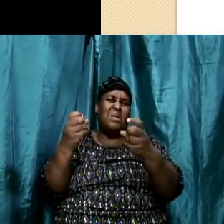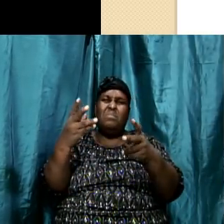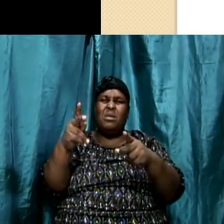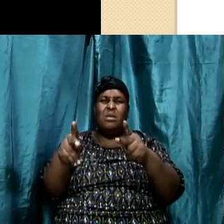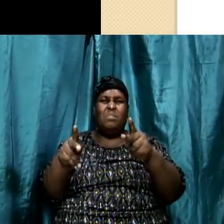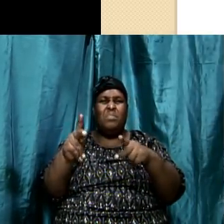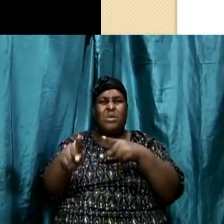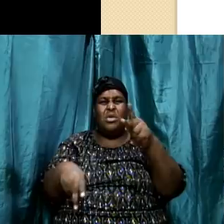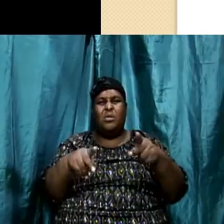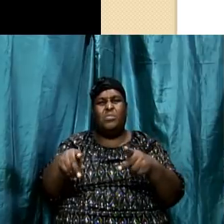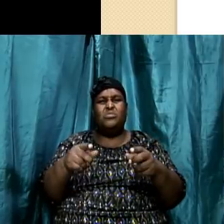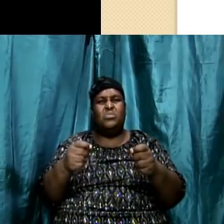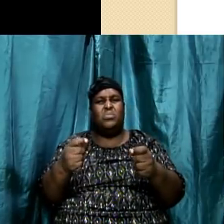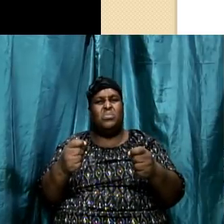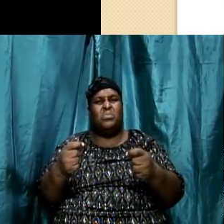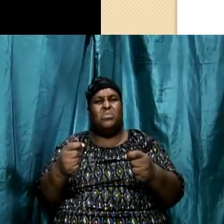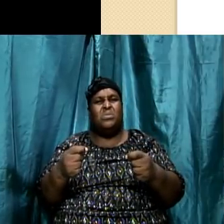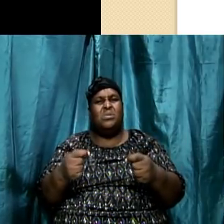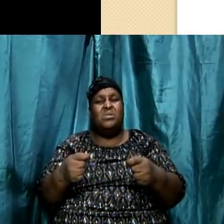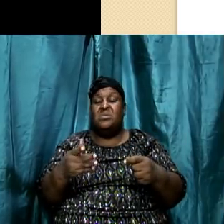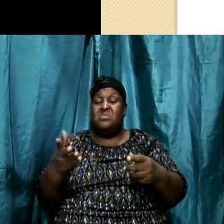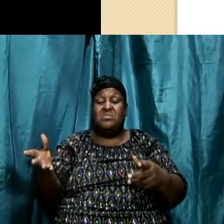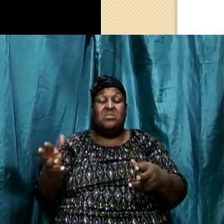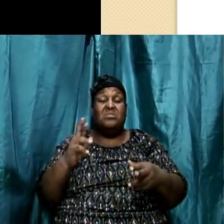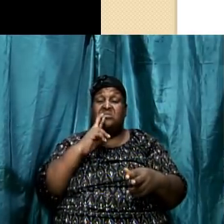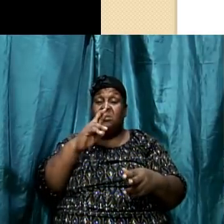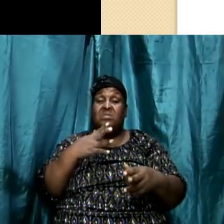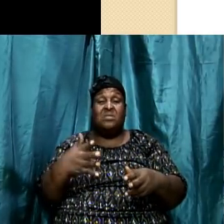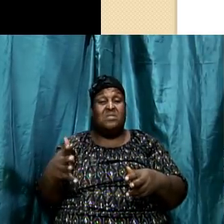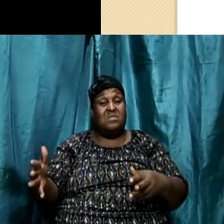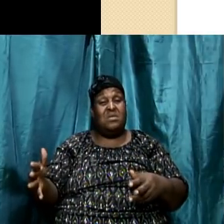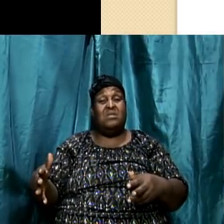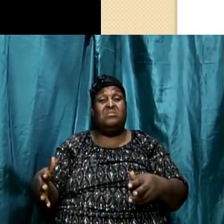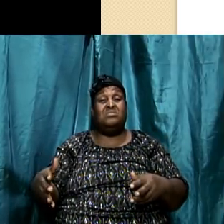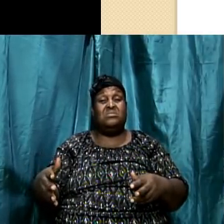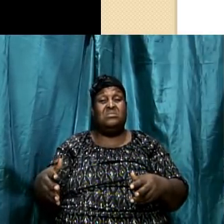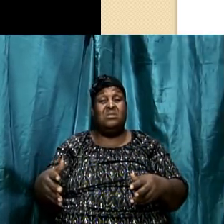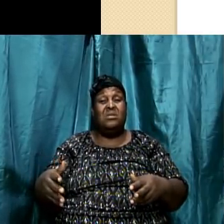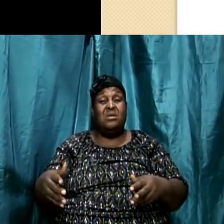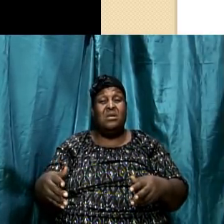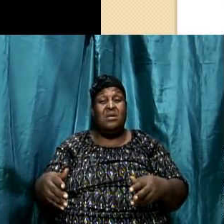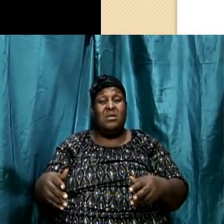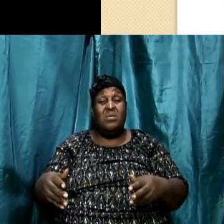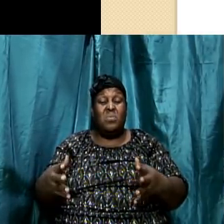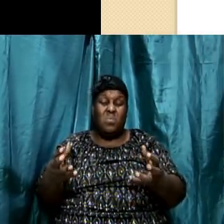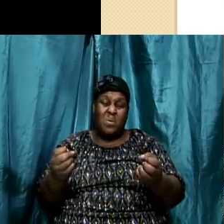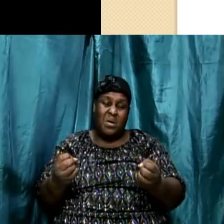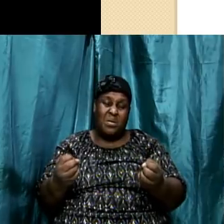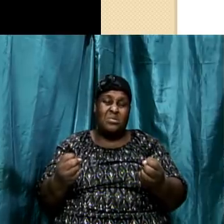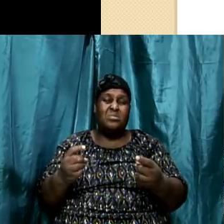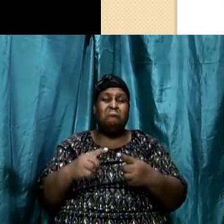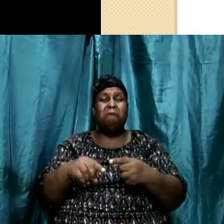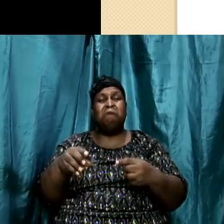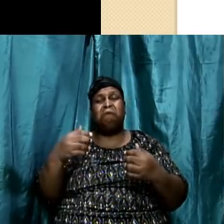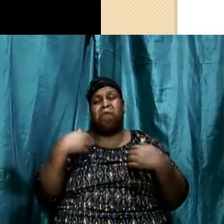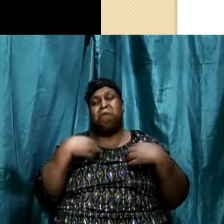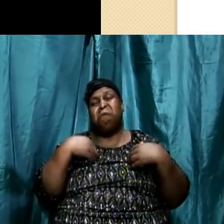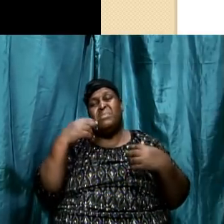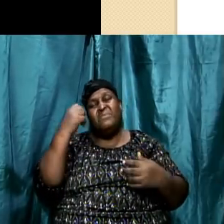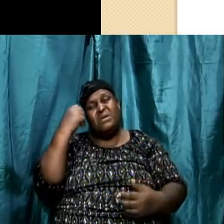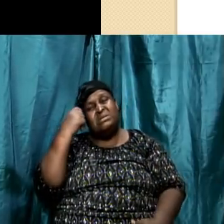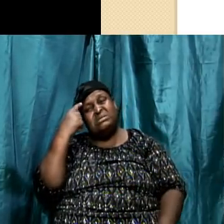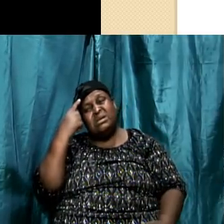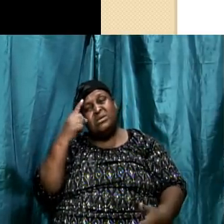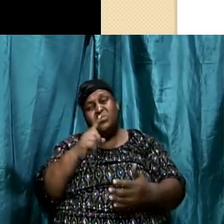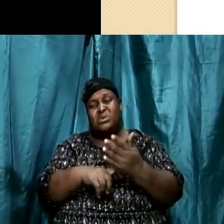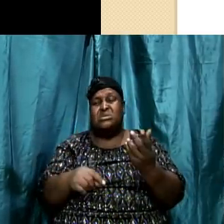These are the things that take into, so when you're reading the Bible, you're not just reading for reading purpose, know, you read it because you want to have an understanding of what was taking place.